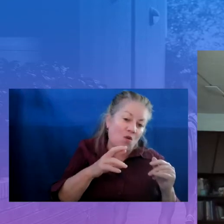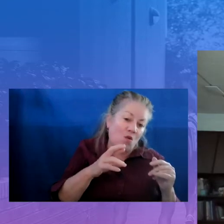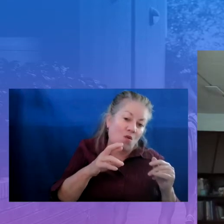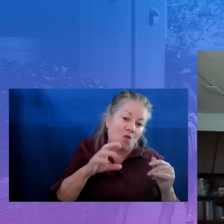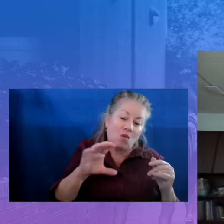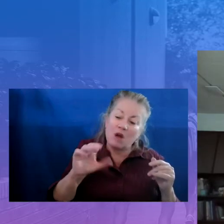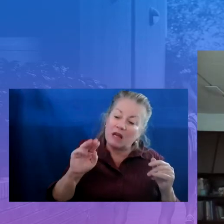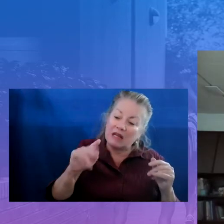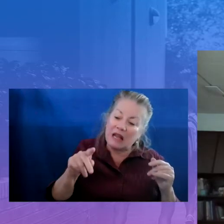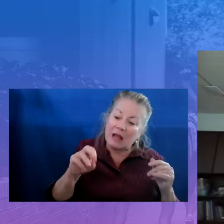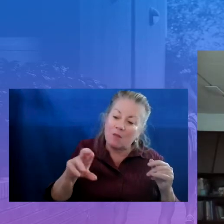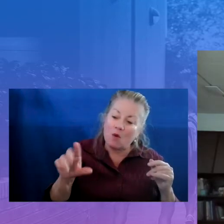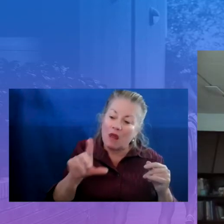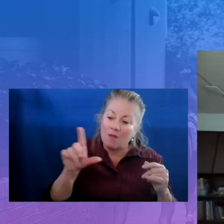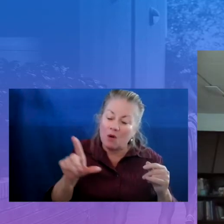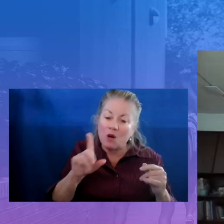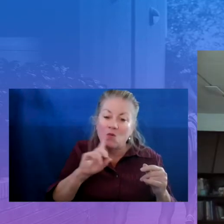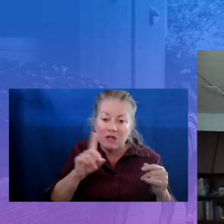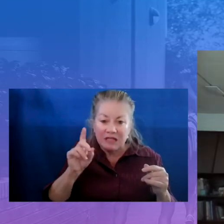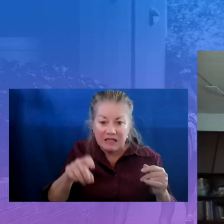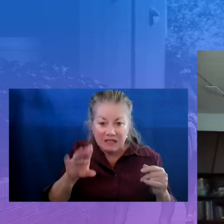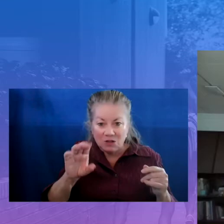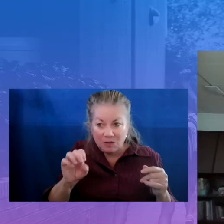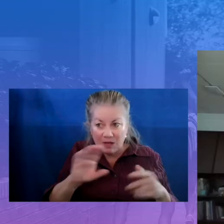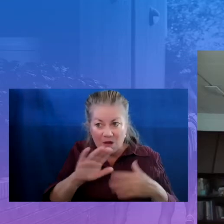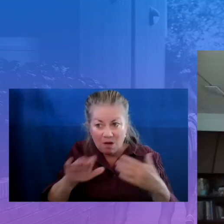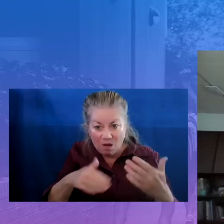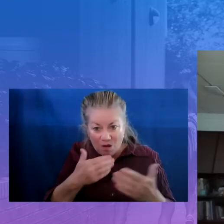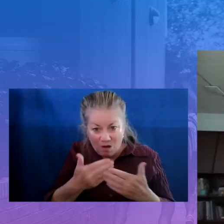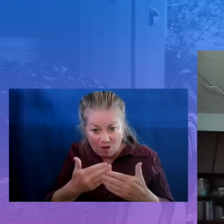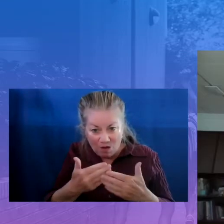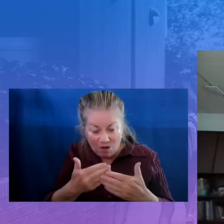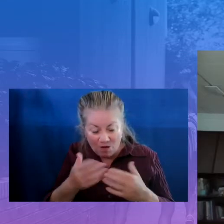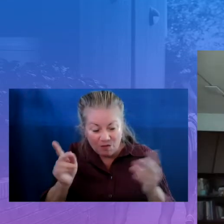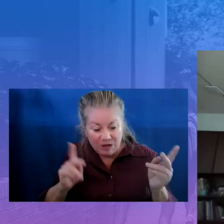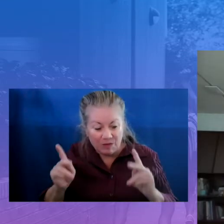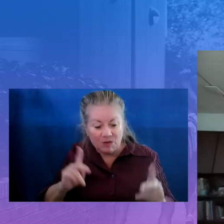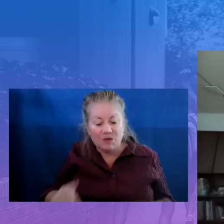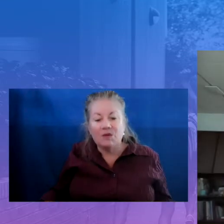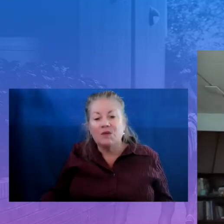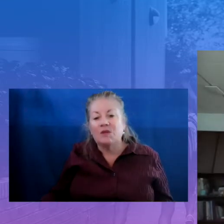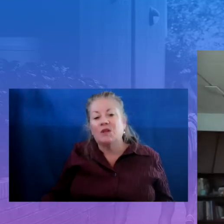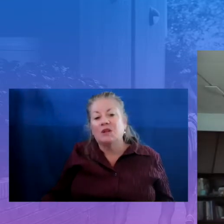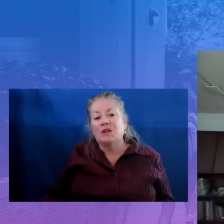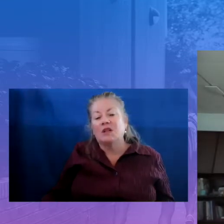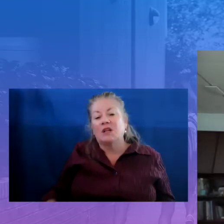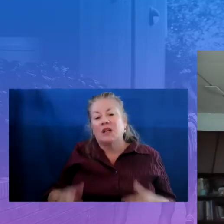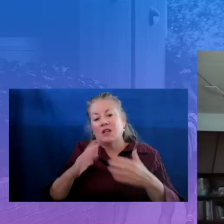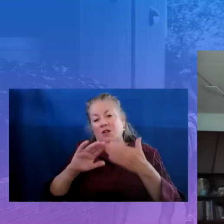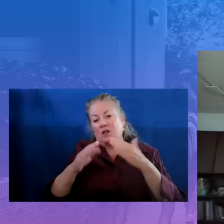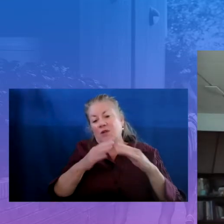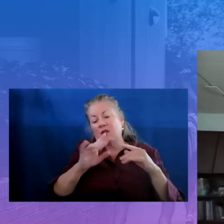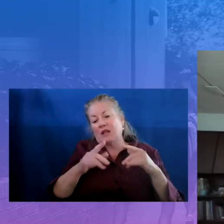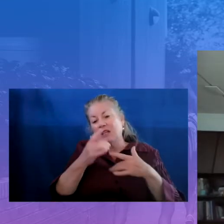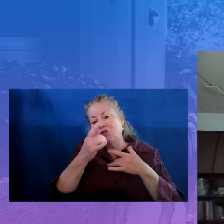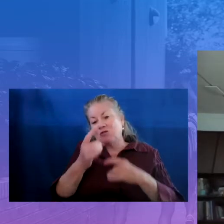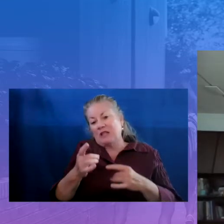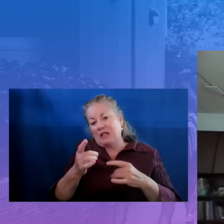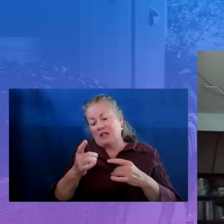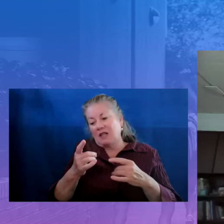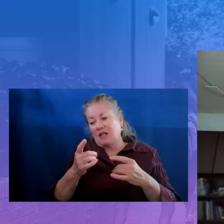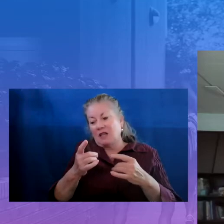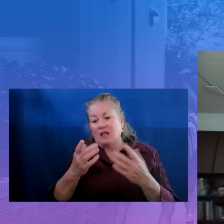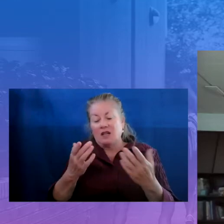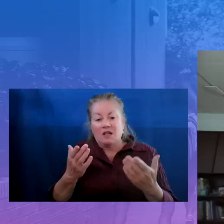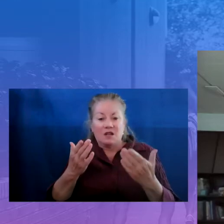library. It really has to be all people in your community that are interested in improving the lives of